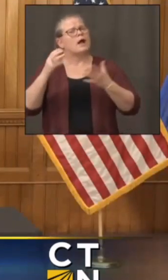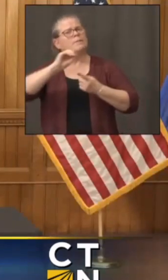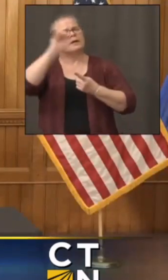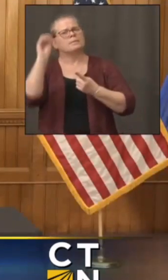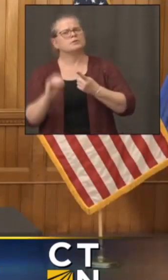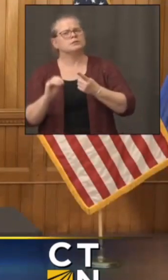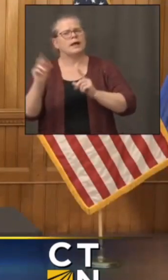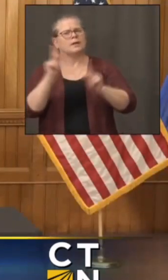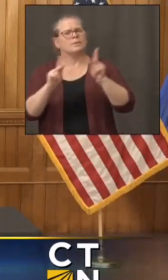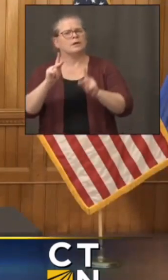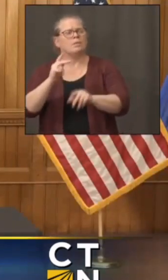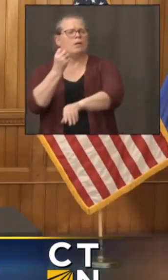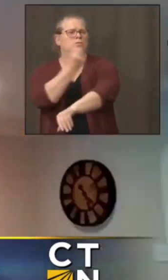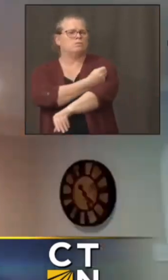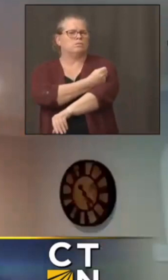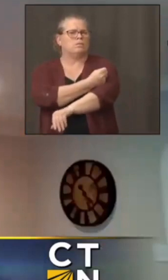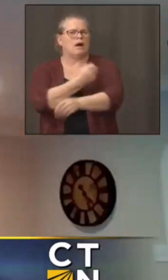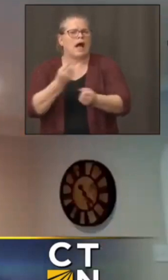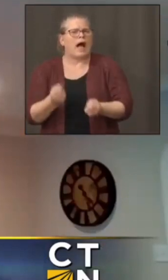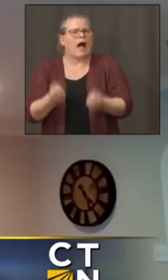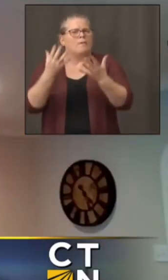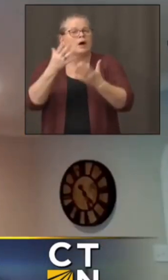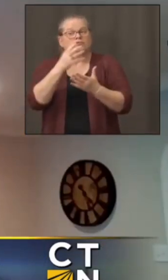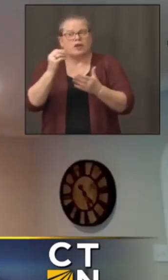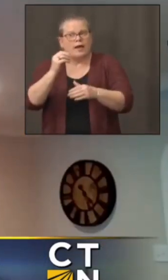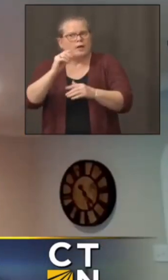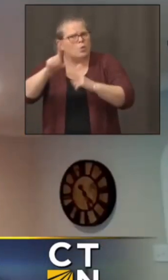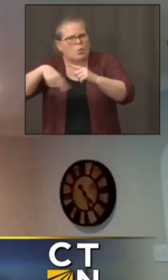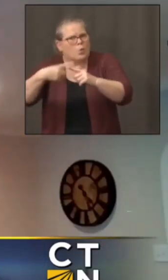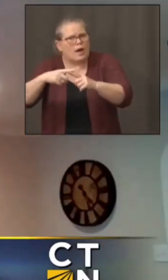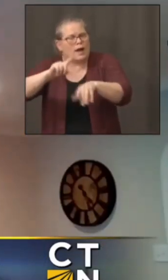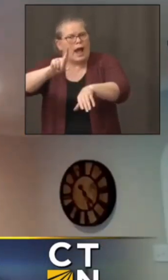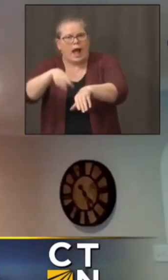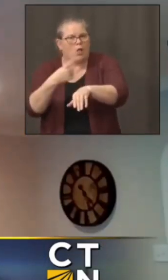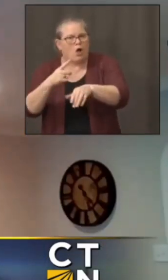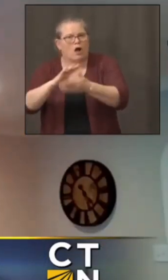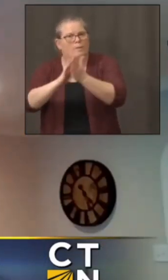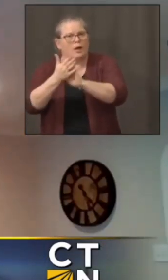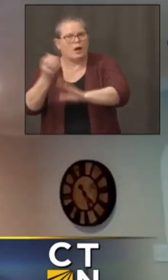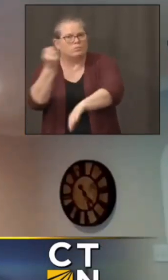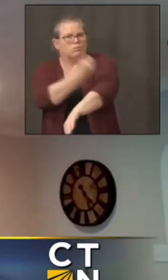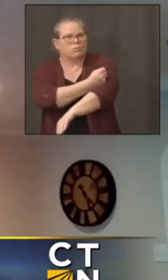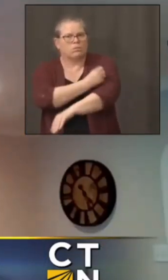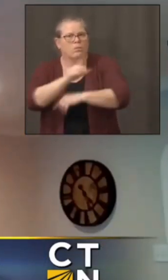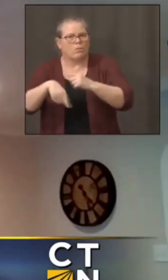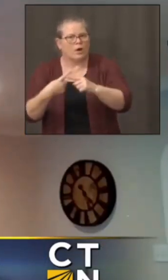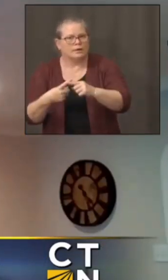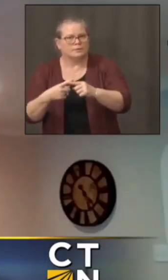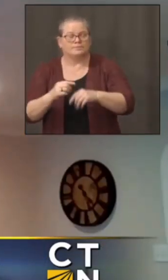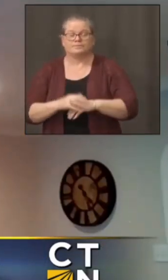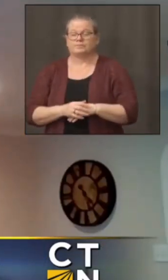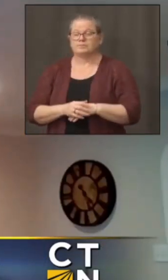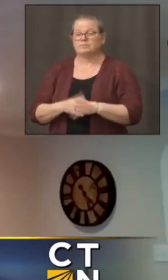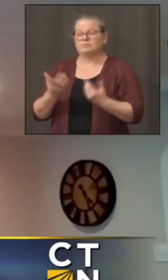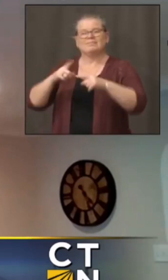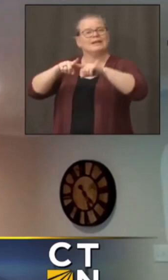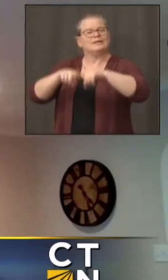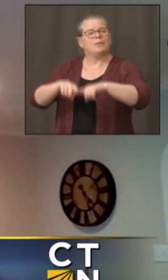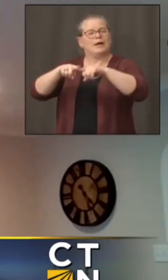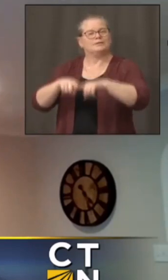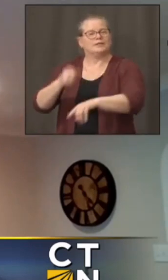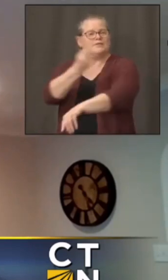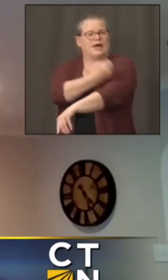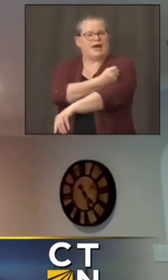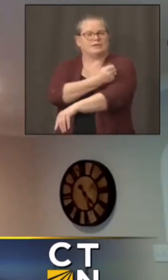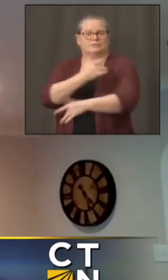take potentially you know typically it depends on the effectiveness of the vaccination uh of the vaccine typically the number